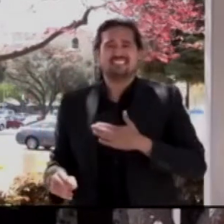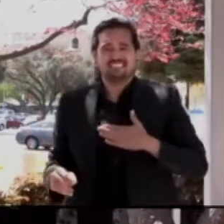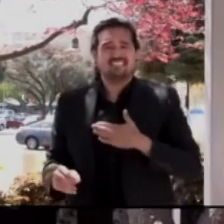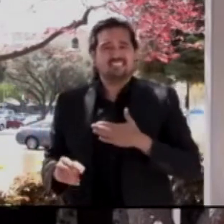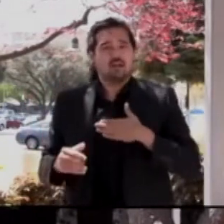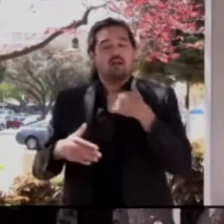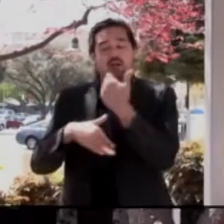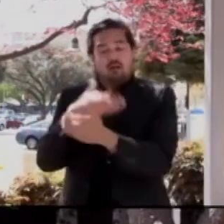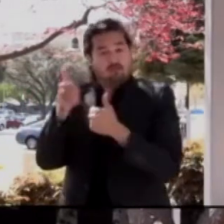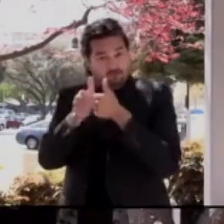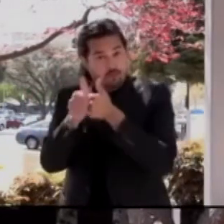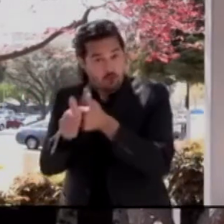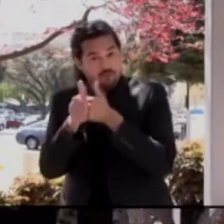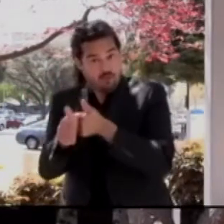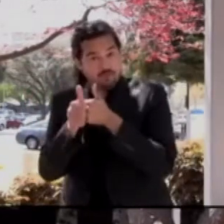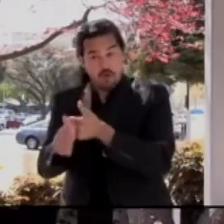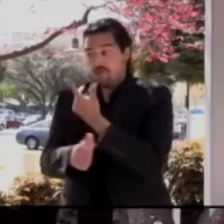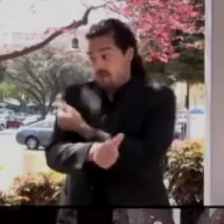being here today.